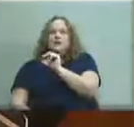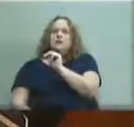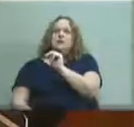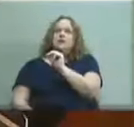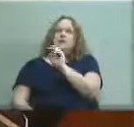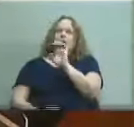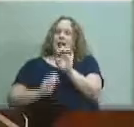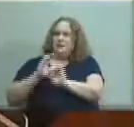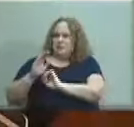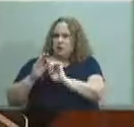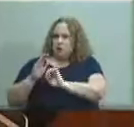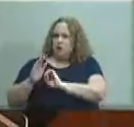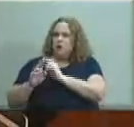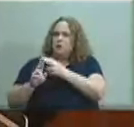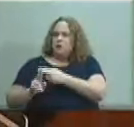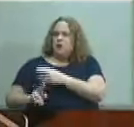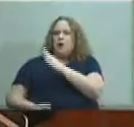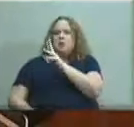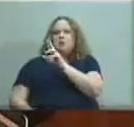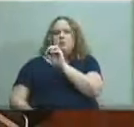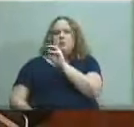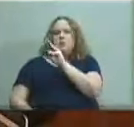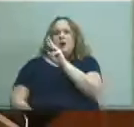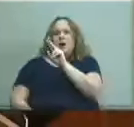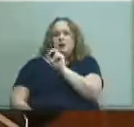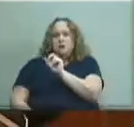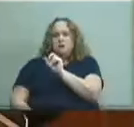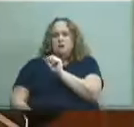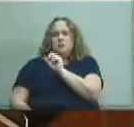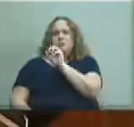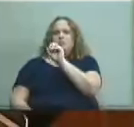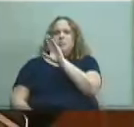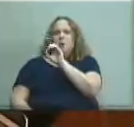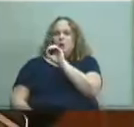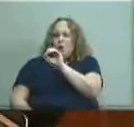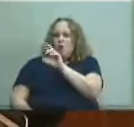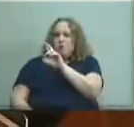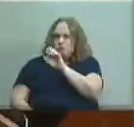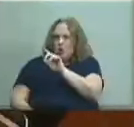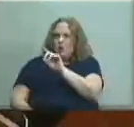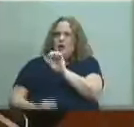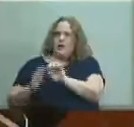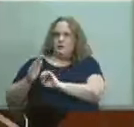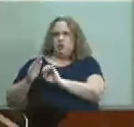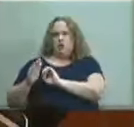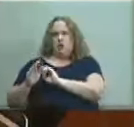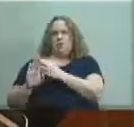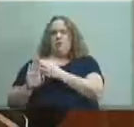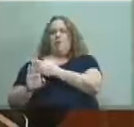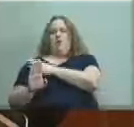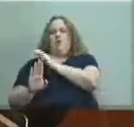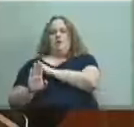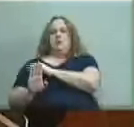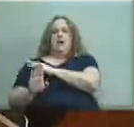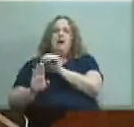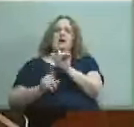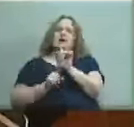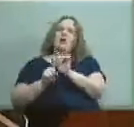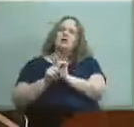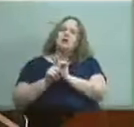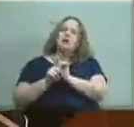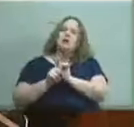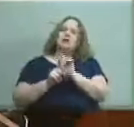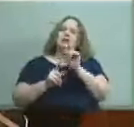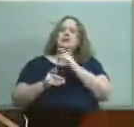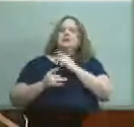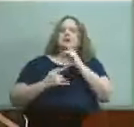at this time take time to do this right and honor the school system you lead by considering all the people who have helped